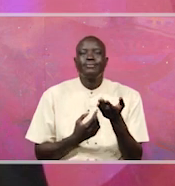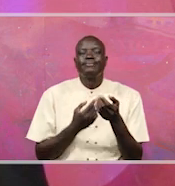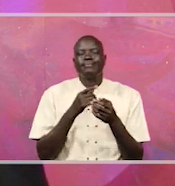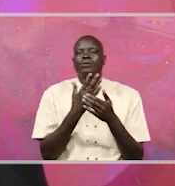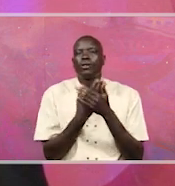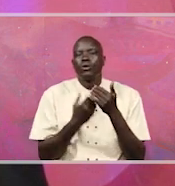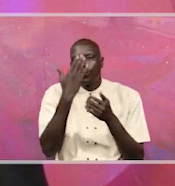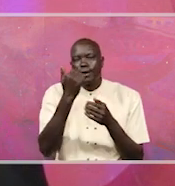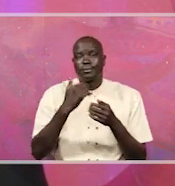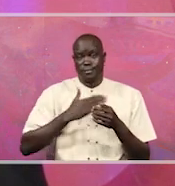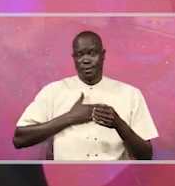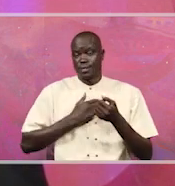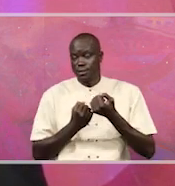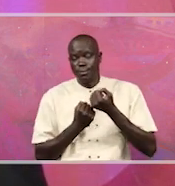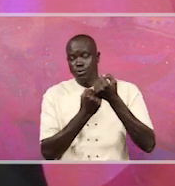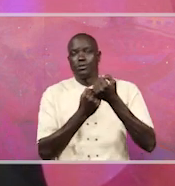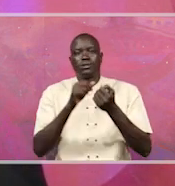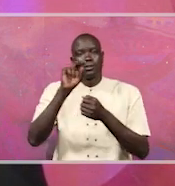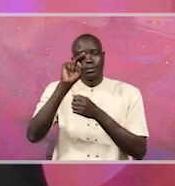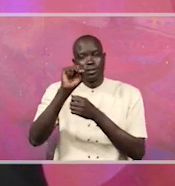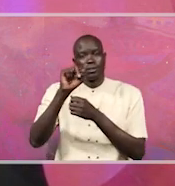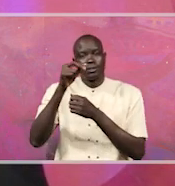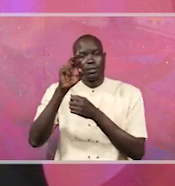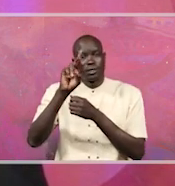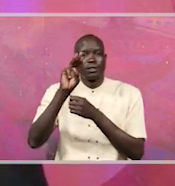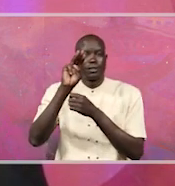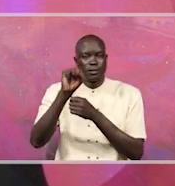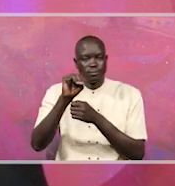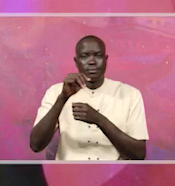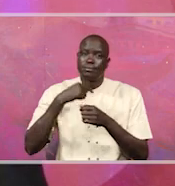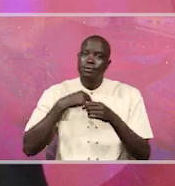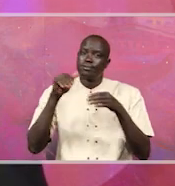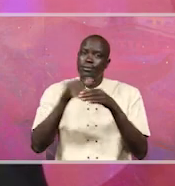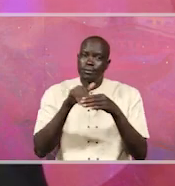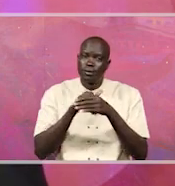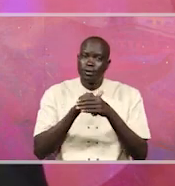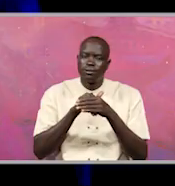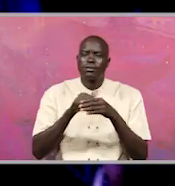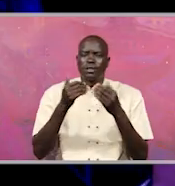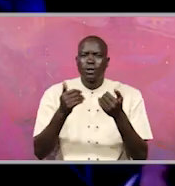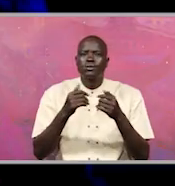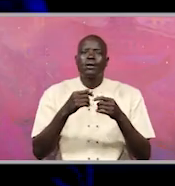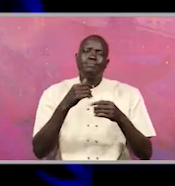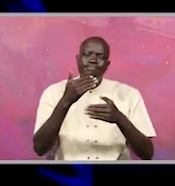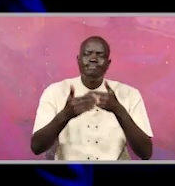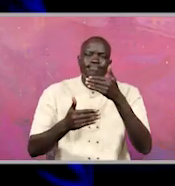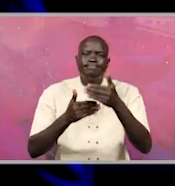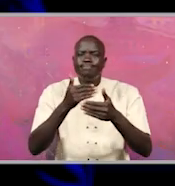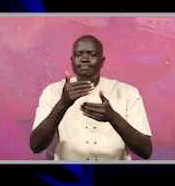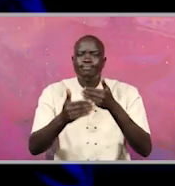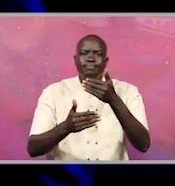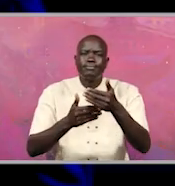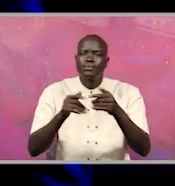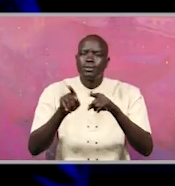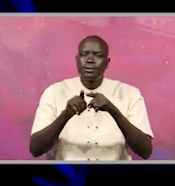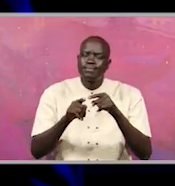I support, I'm a member. When we reach to believe like Father